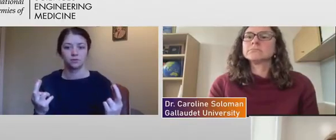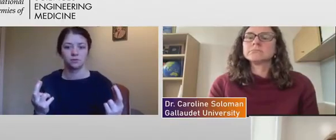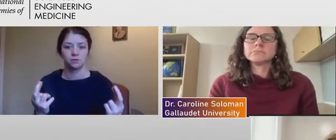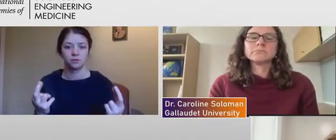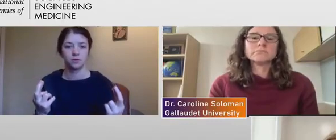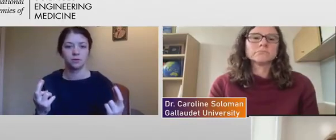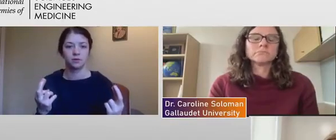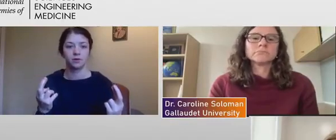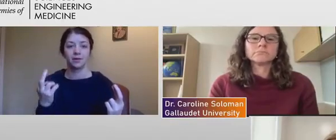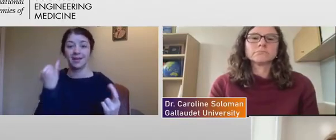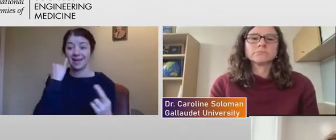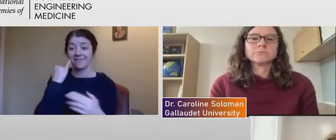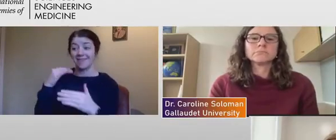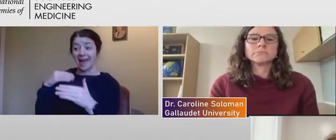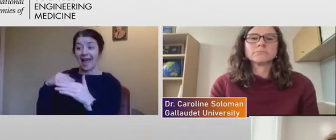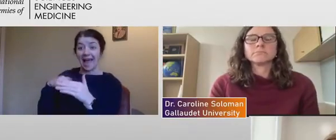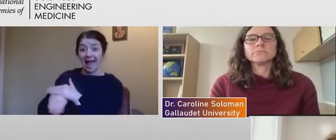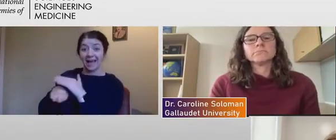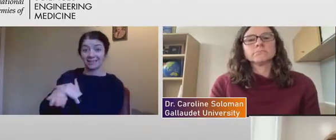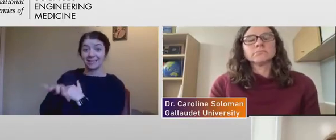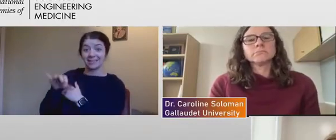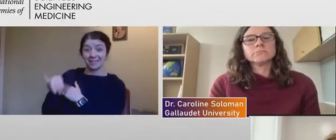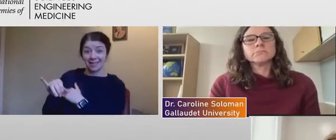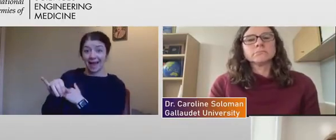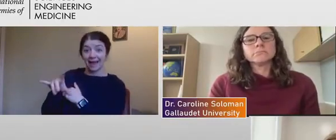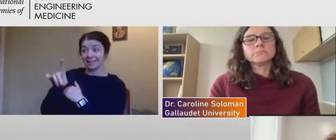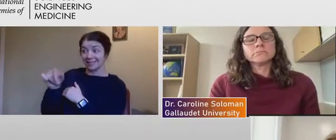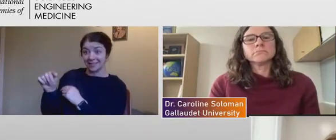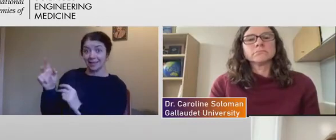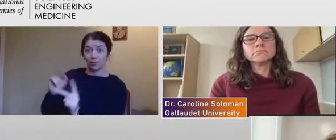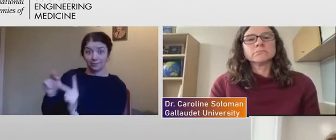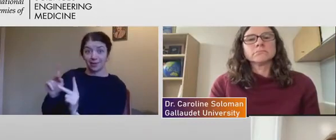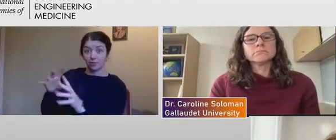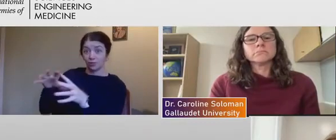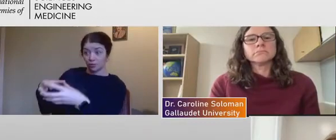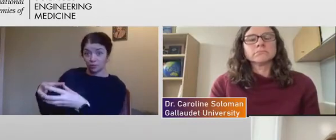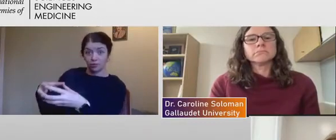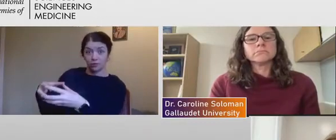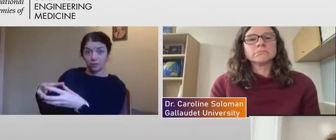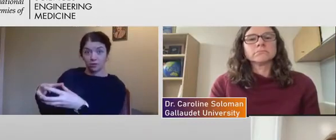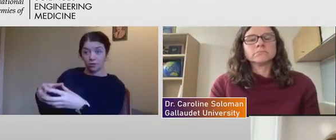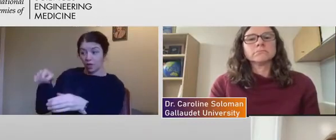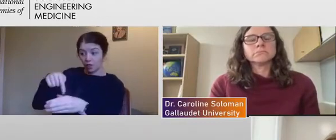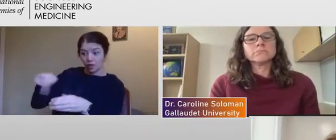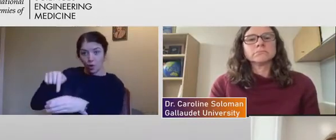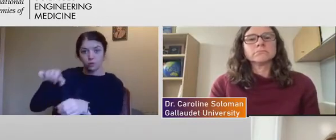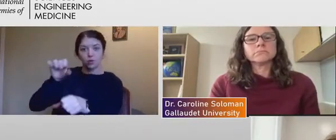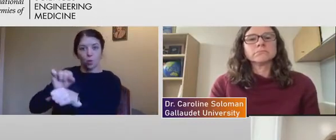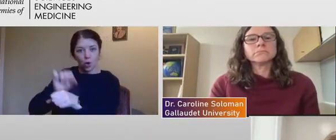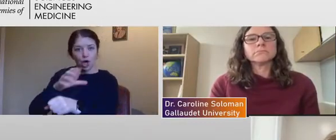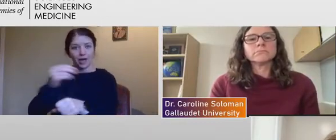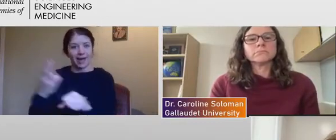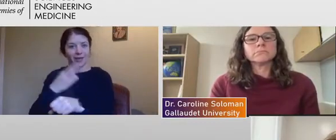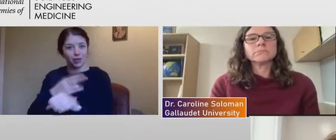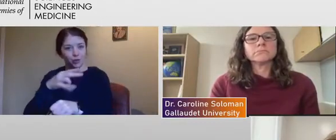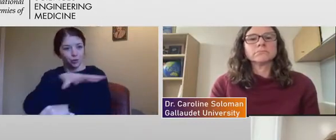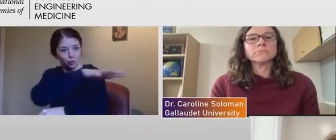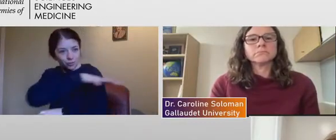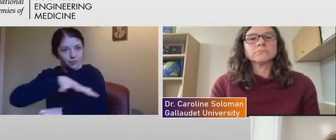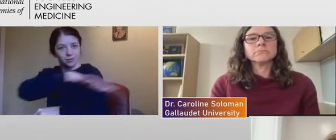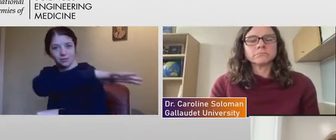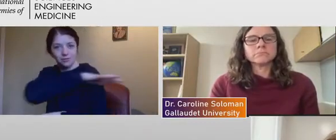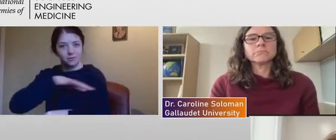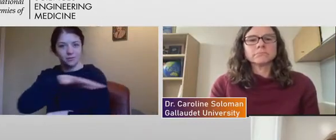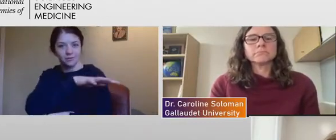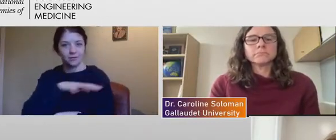institutions have are the disabled people that work and use the spaces around you and,